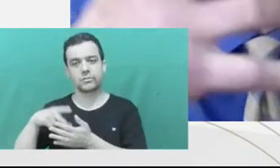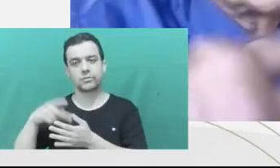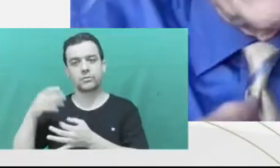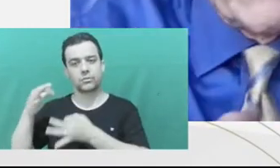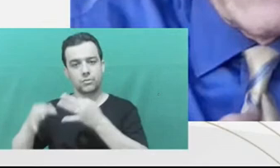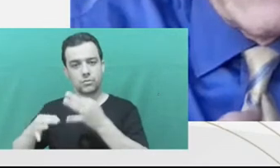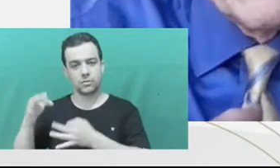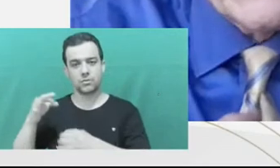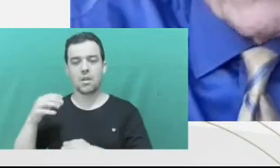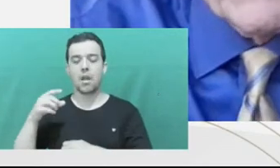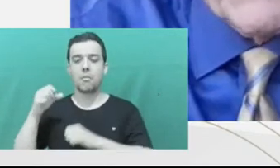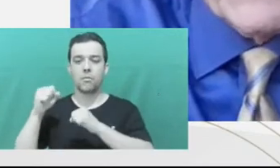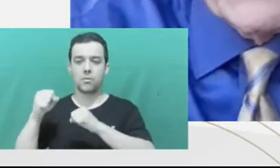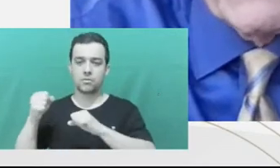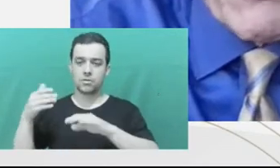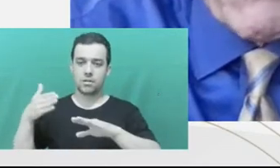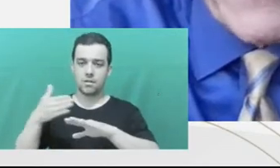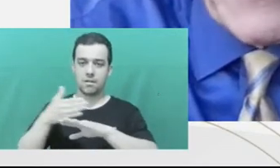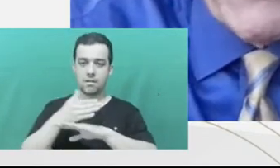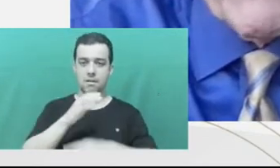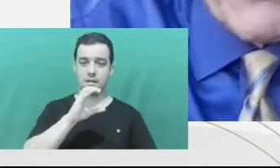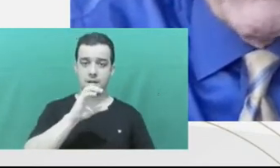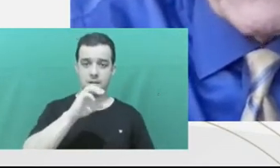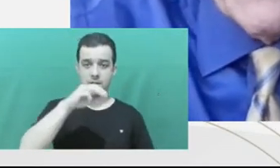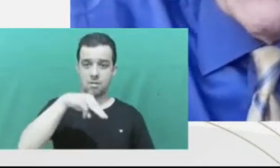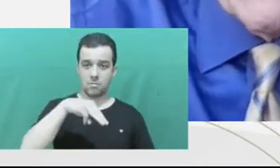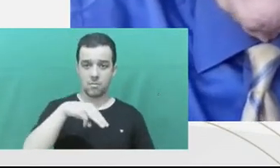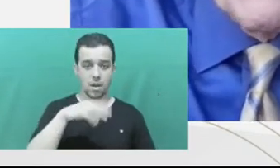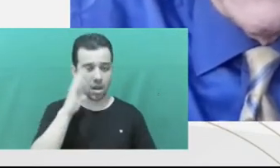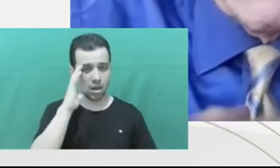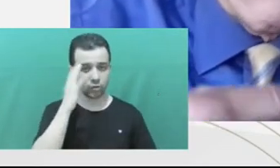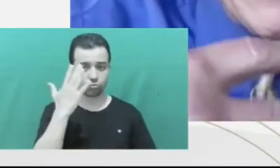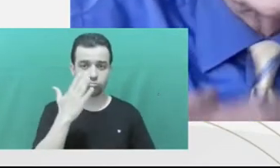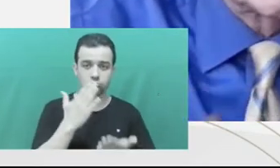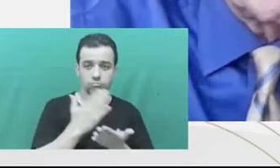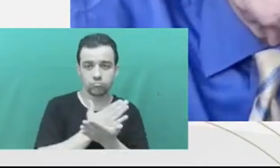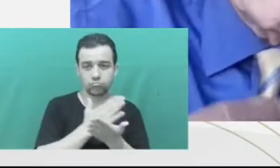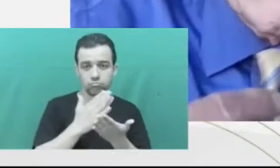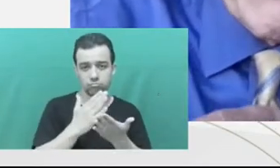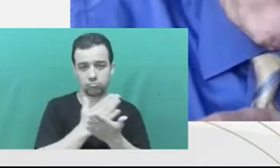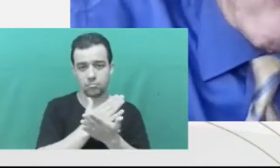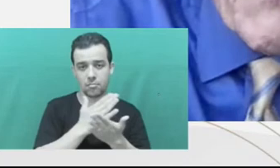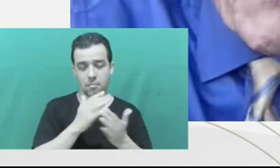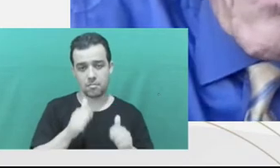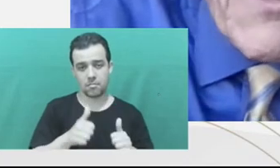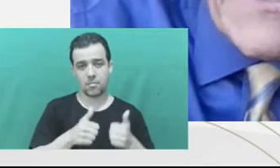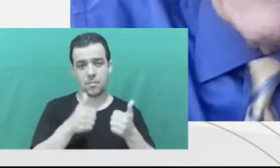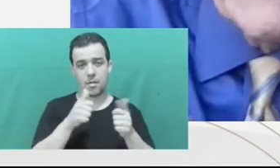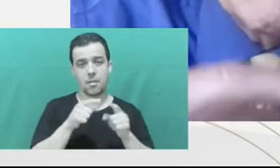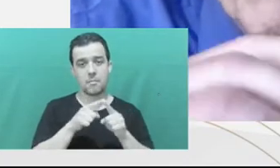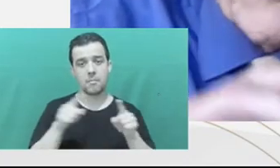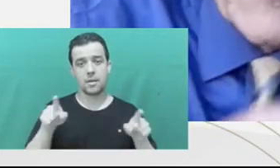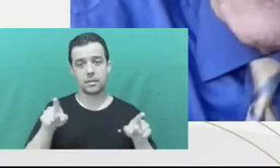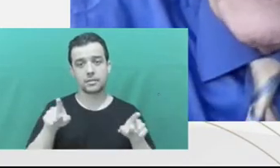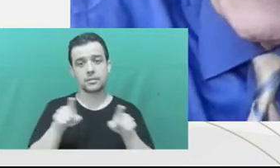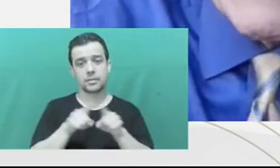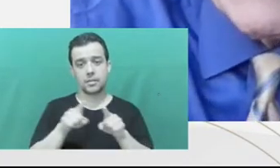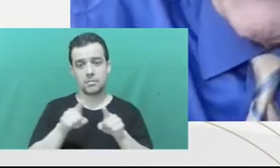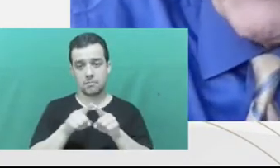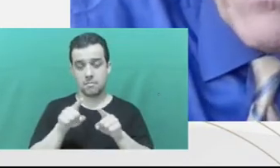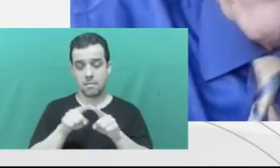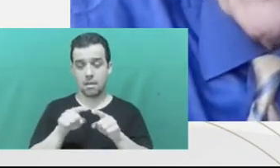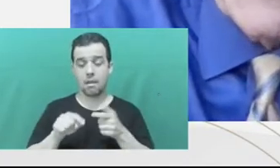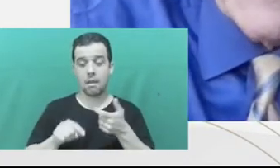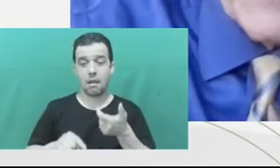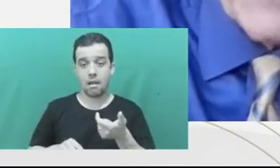But ultimately, the terms of the deal are laid out in public. The actual plea proceeding